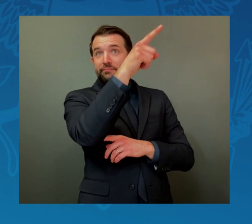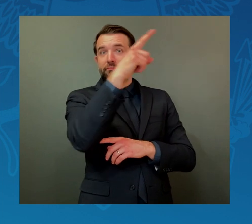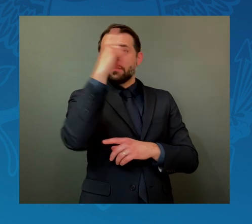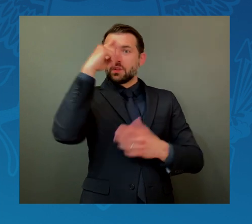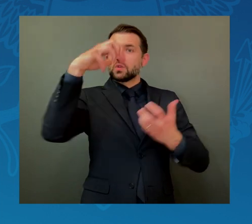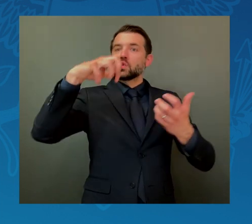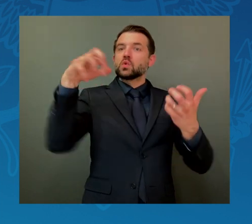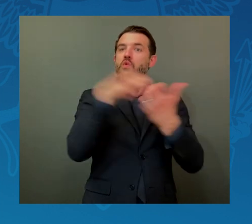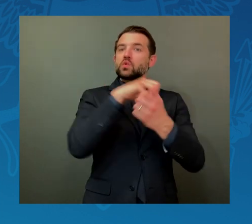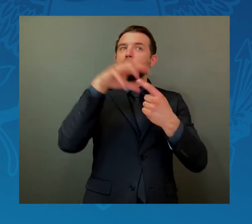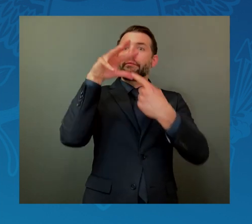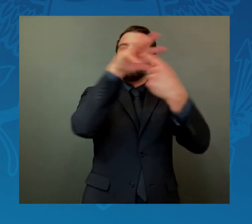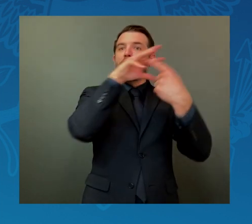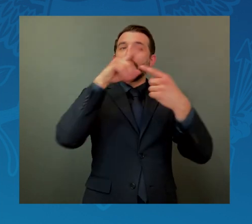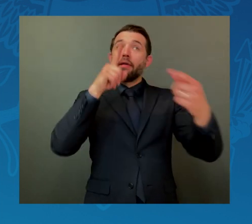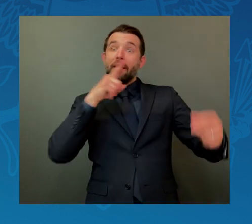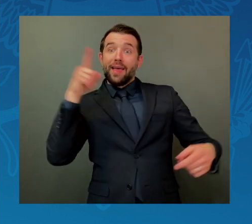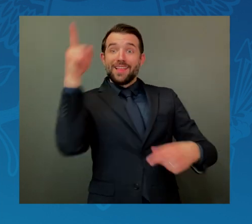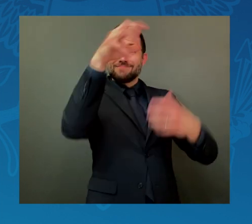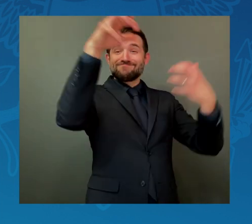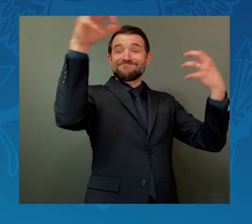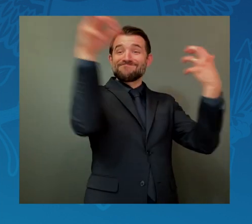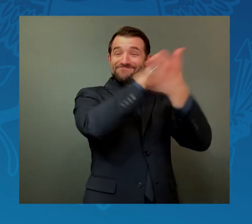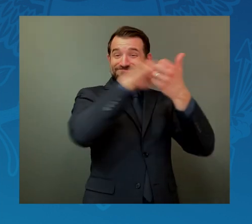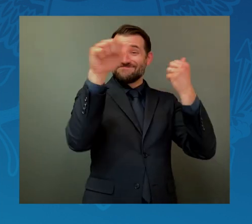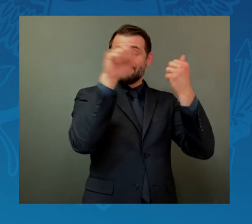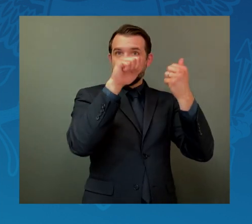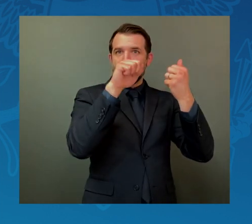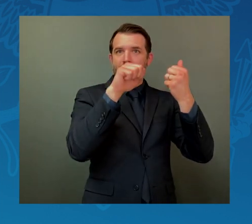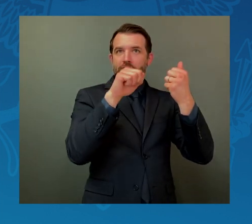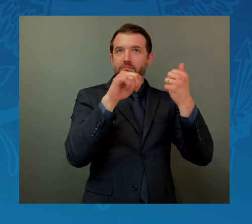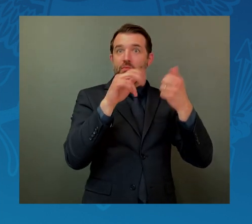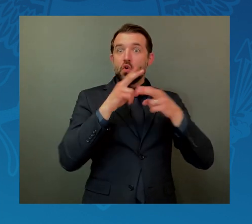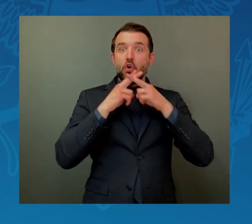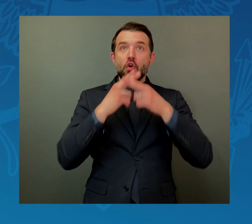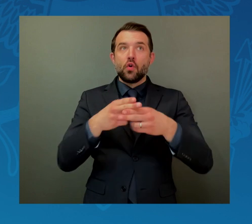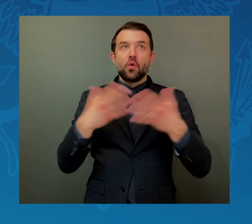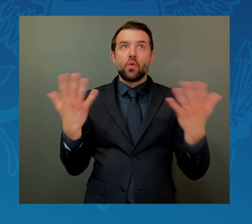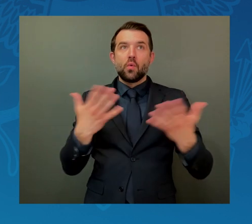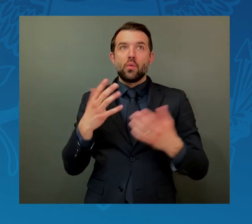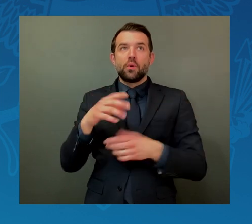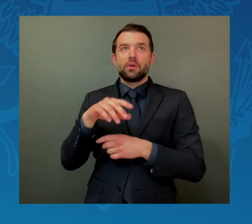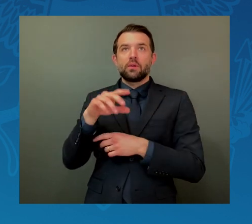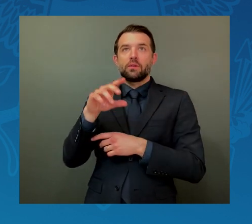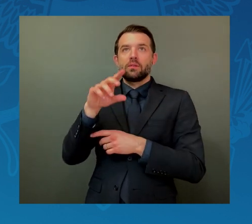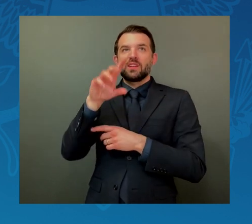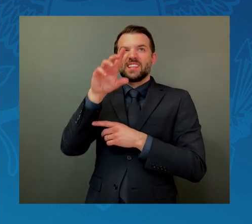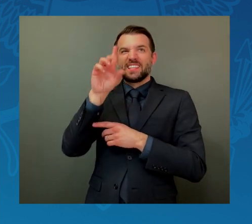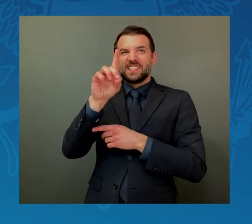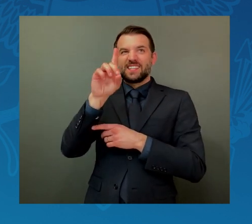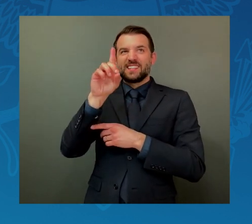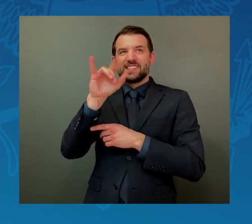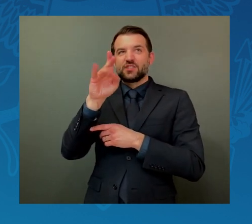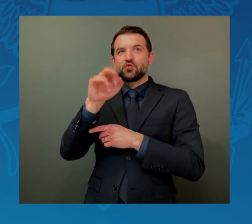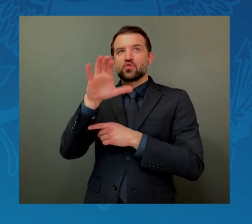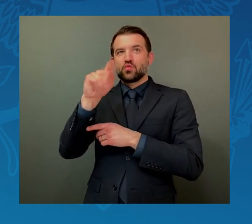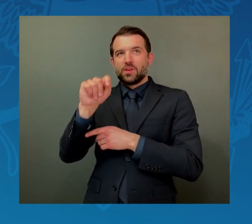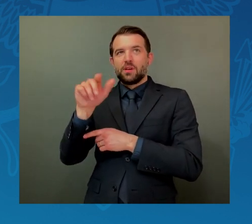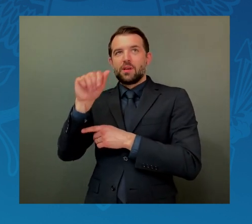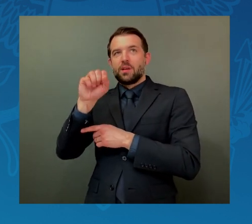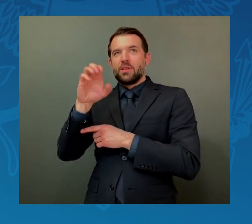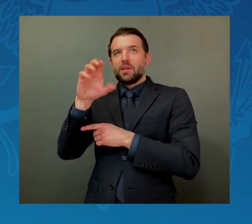in space. It is called a destructive direct ascent anti